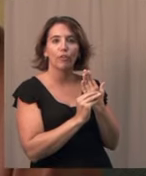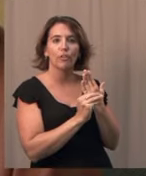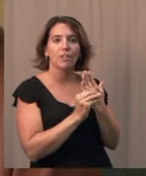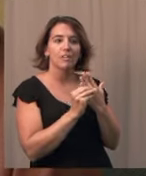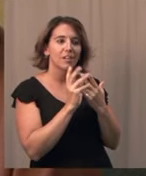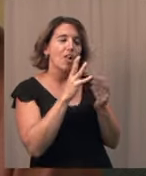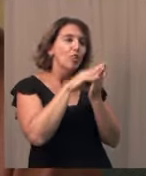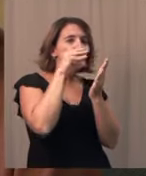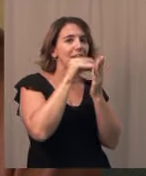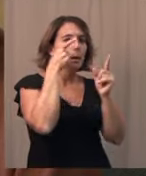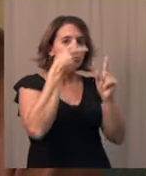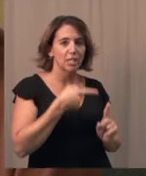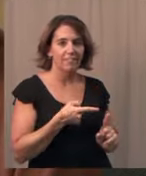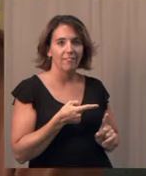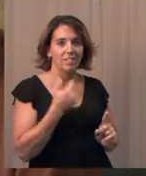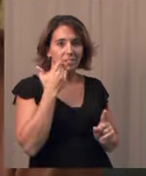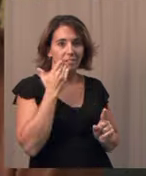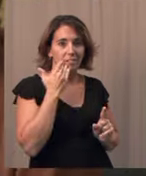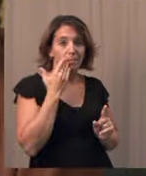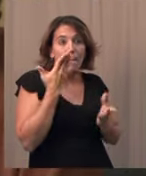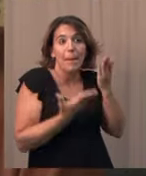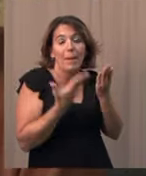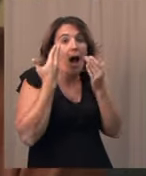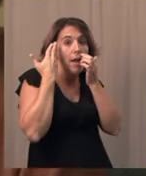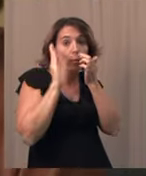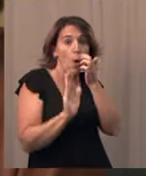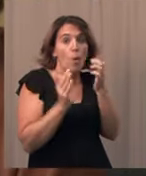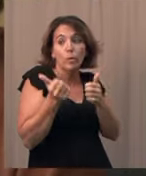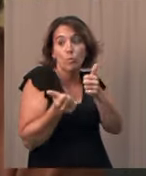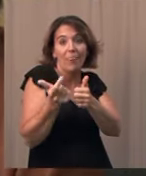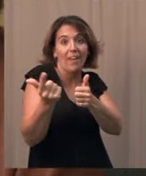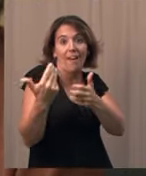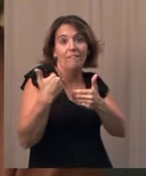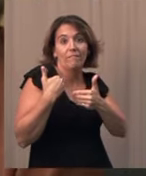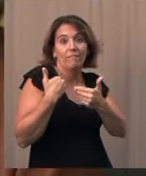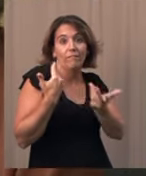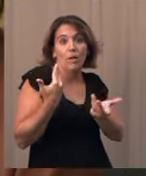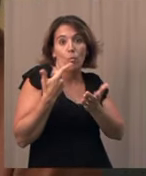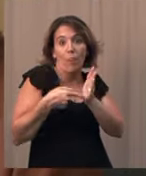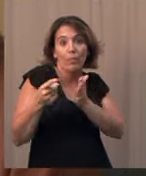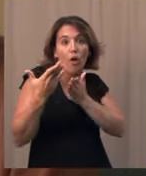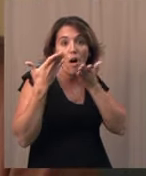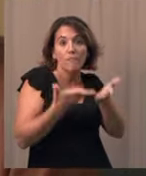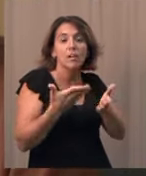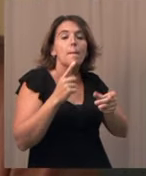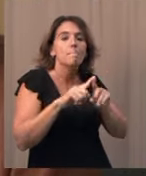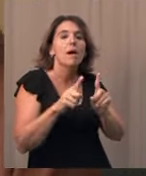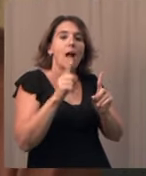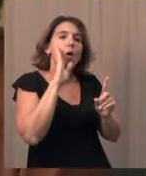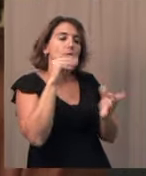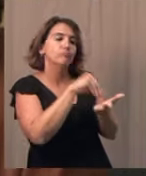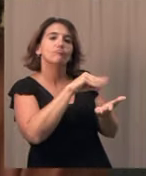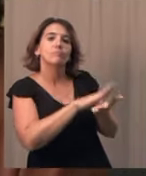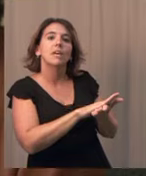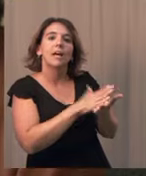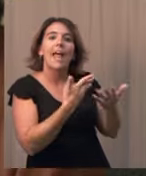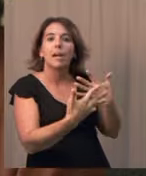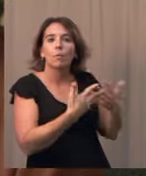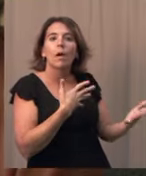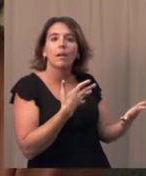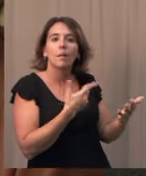exactly what co-curricular offerings there will be, I know that they will be valuable offerings and that